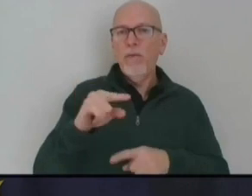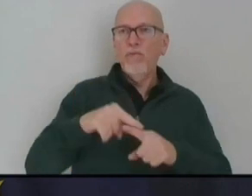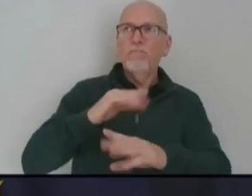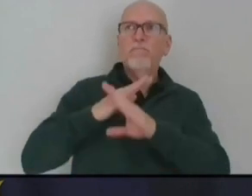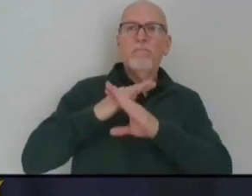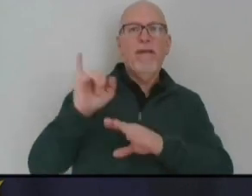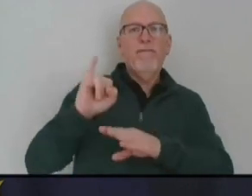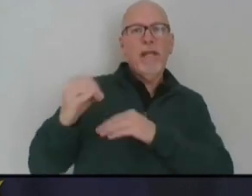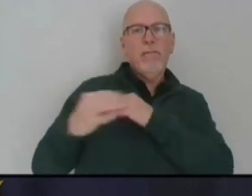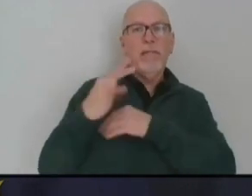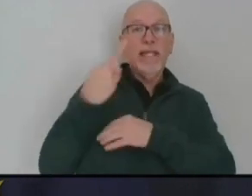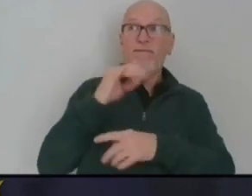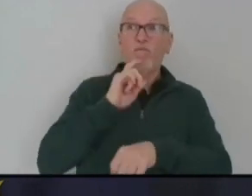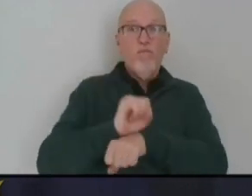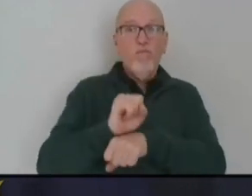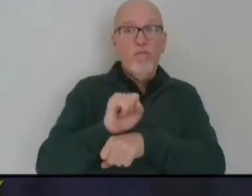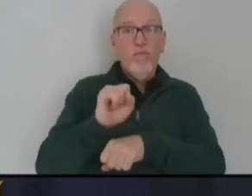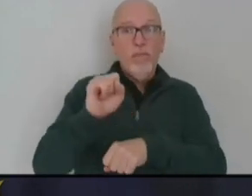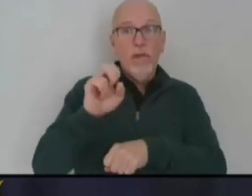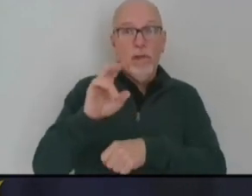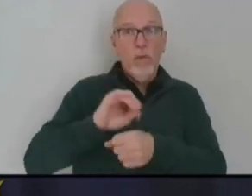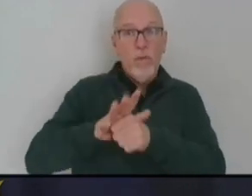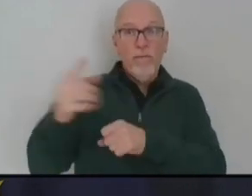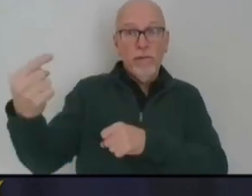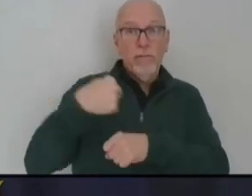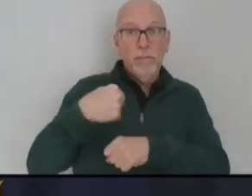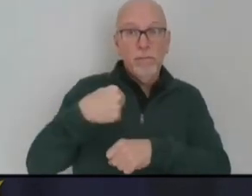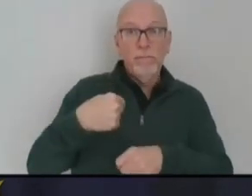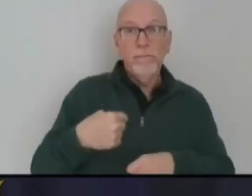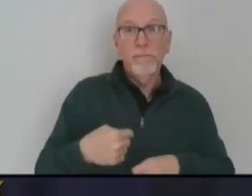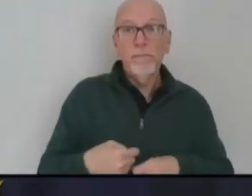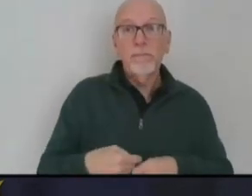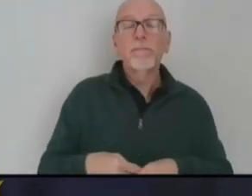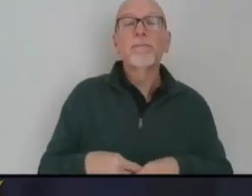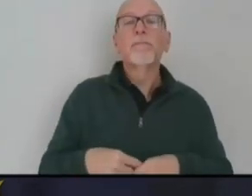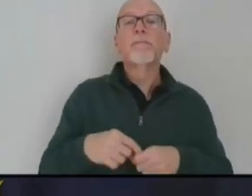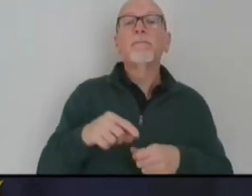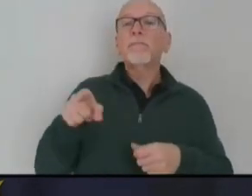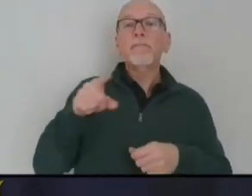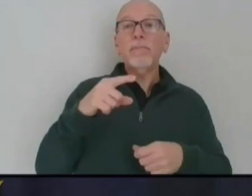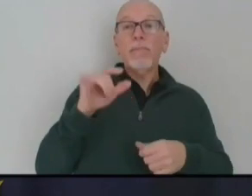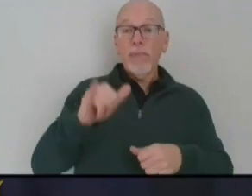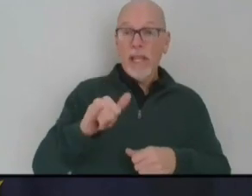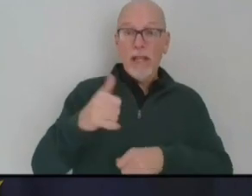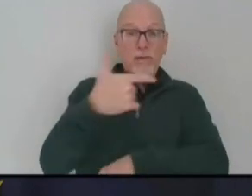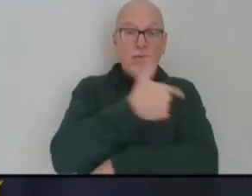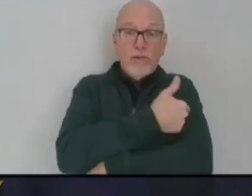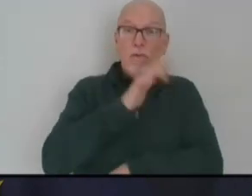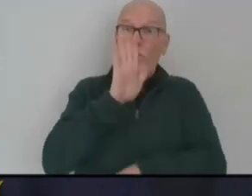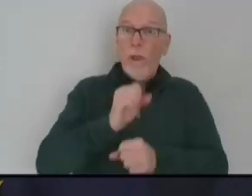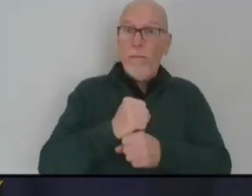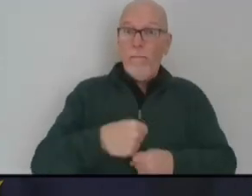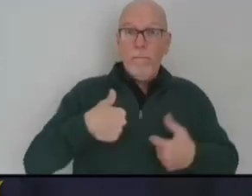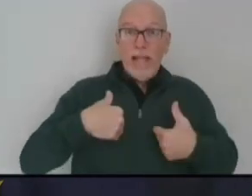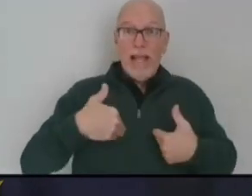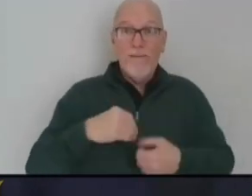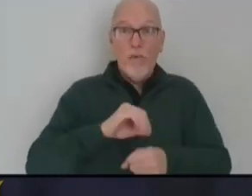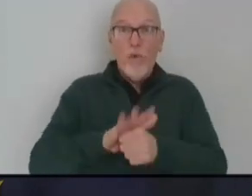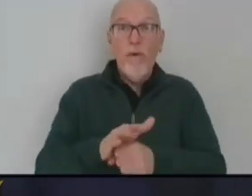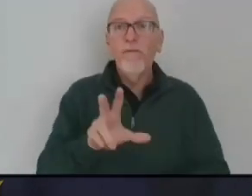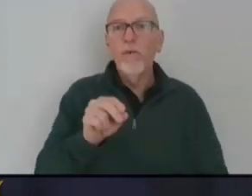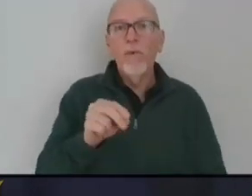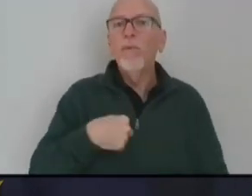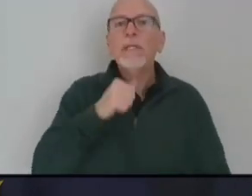the real virus enters our bodies. These vaccines cannot give someone COVID-19. They do not use live virus.